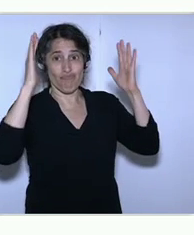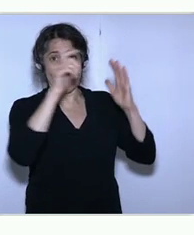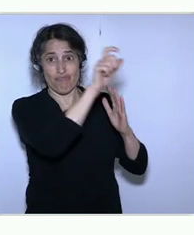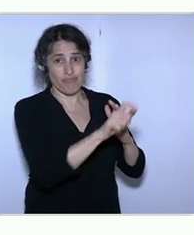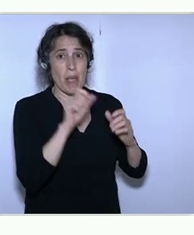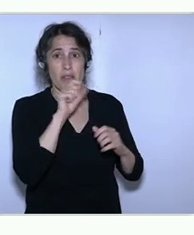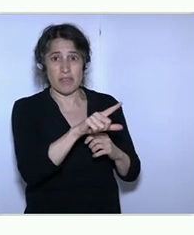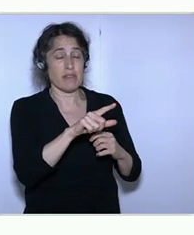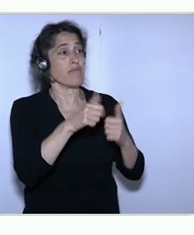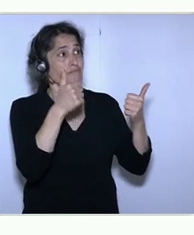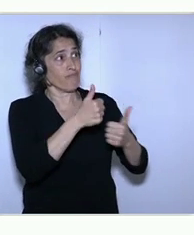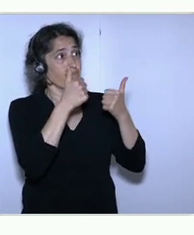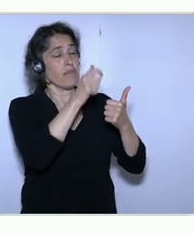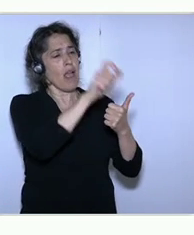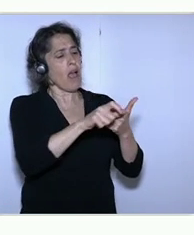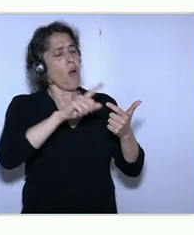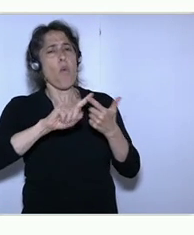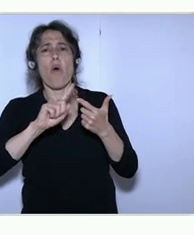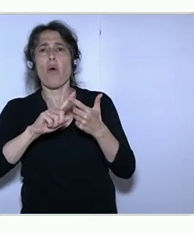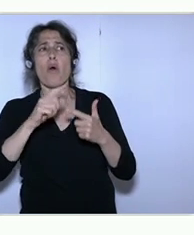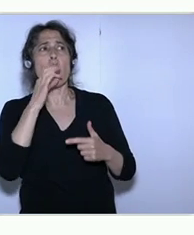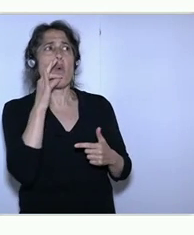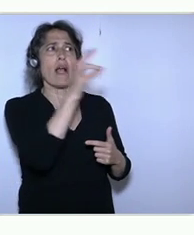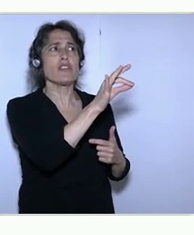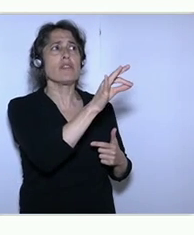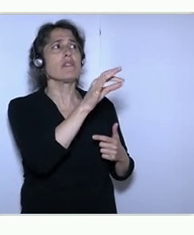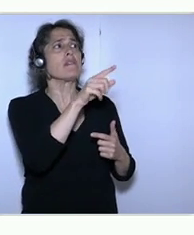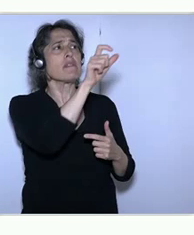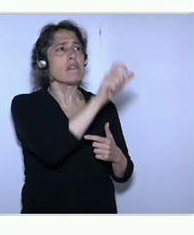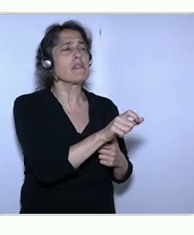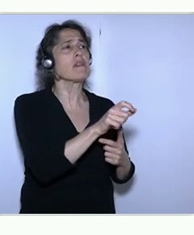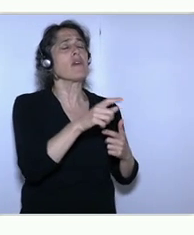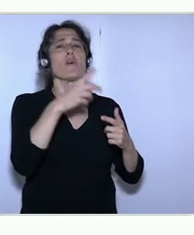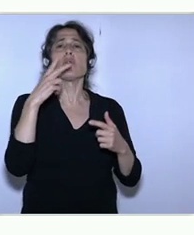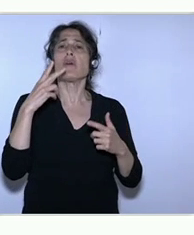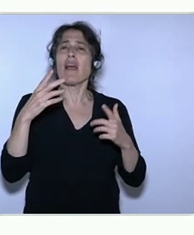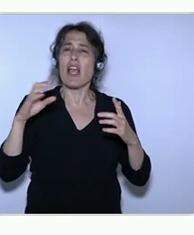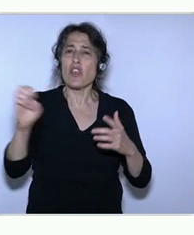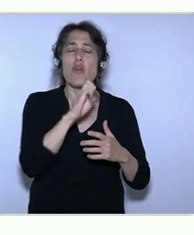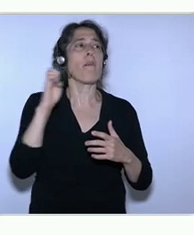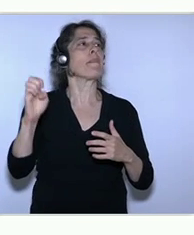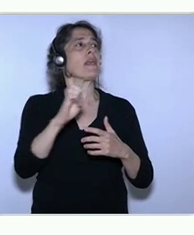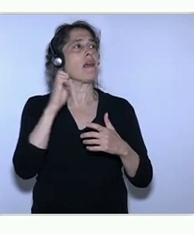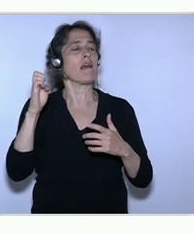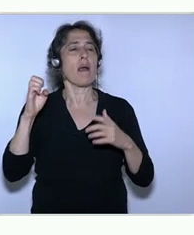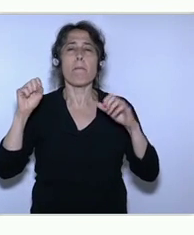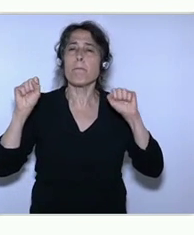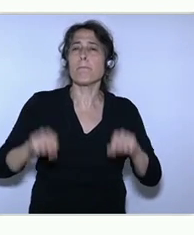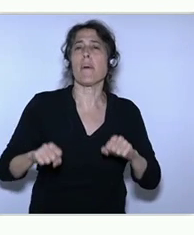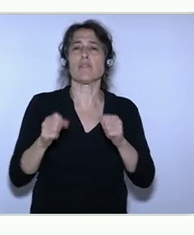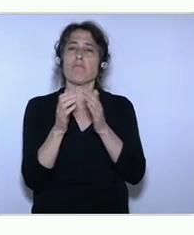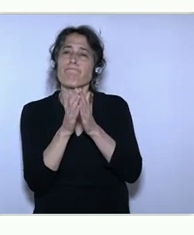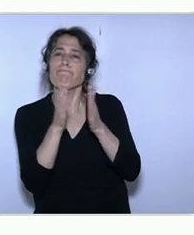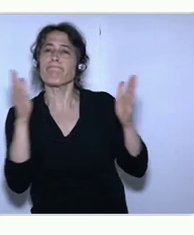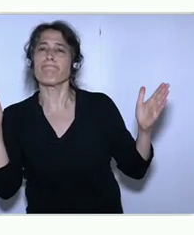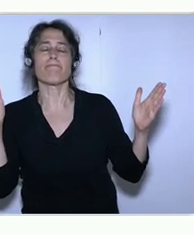Augustine Reyna who is asking that you quoted great examples from Europe's tech potential. What must politicians do to